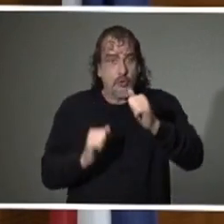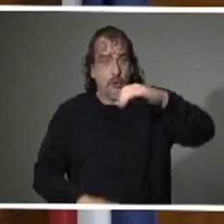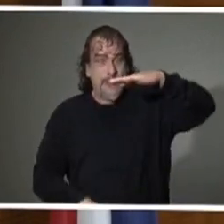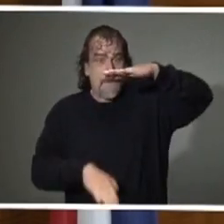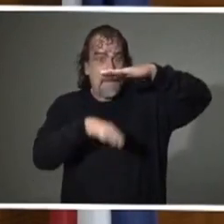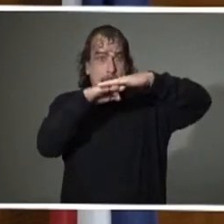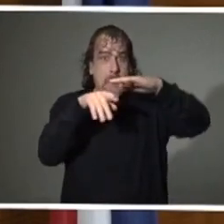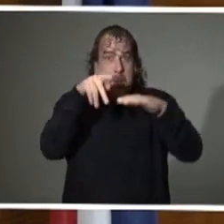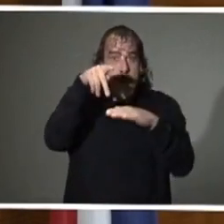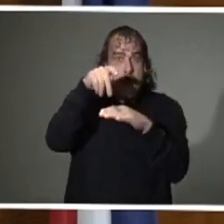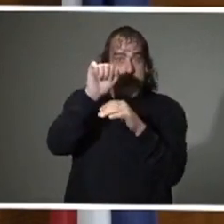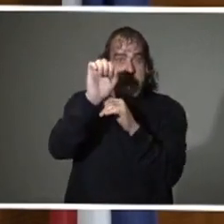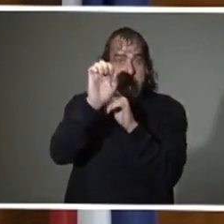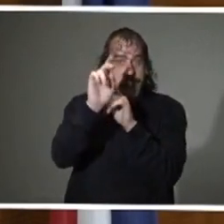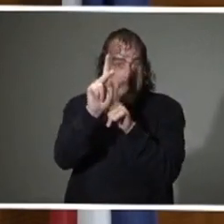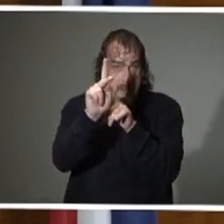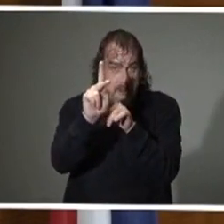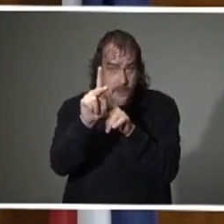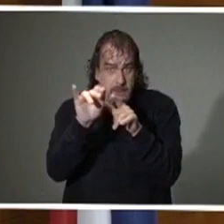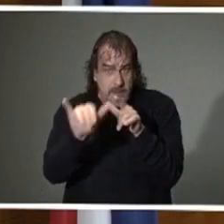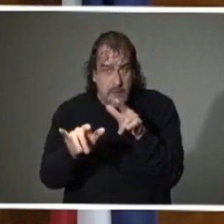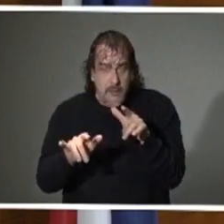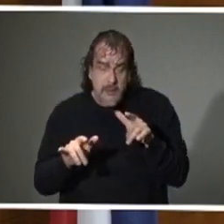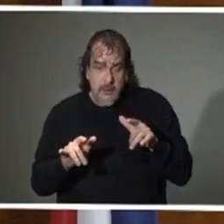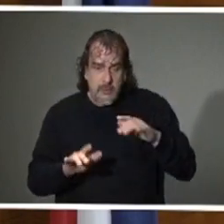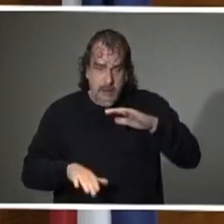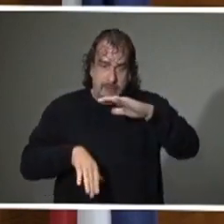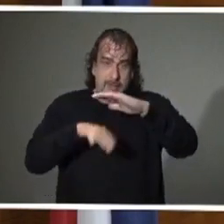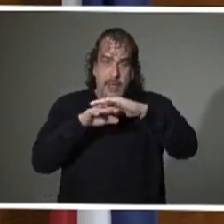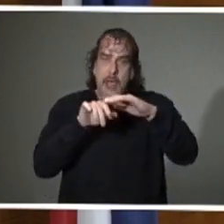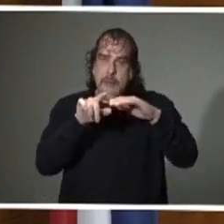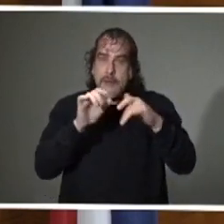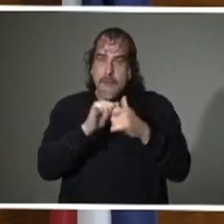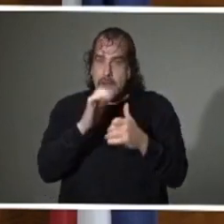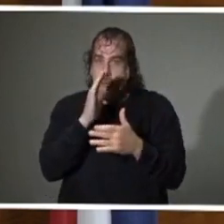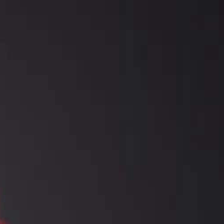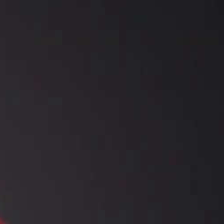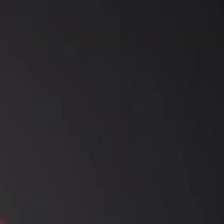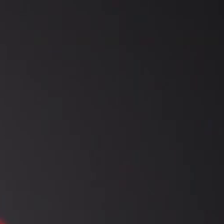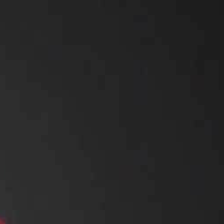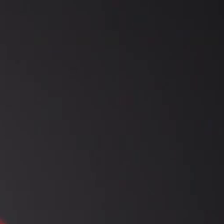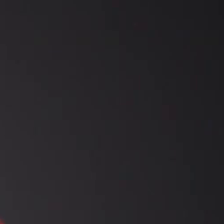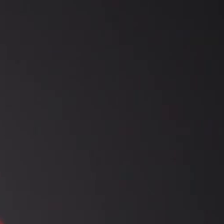in Mississippi. This is the most painful time.